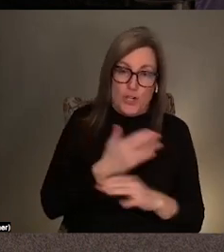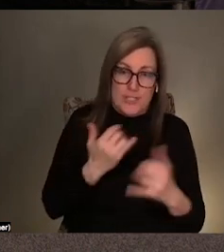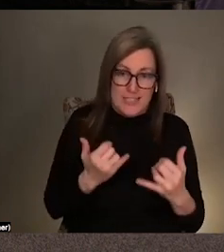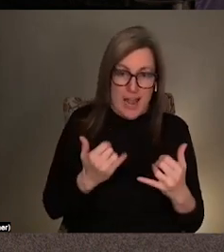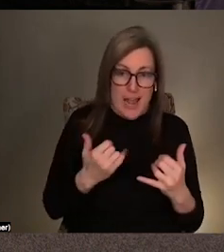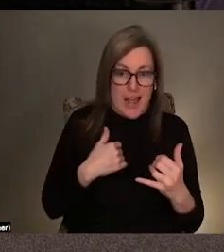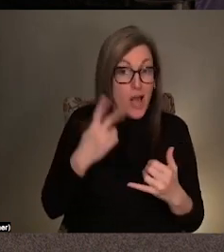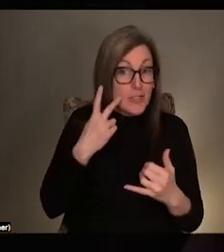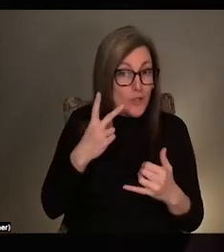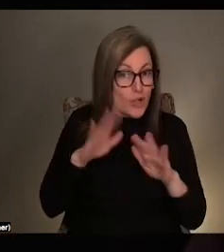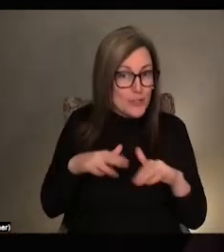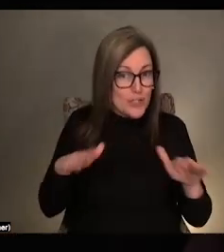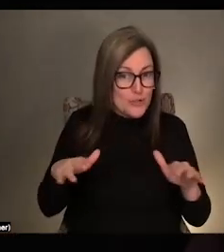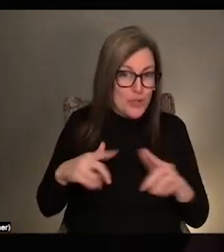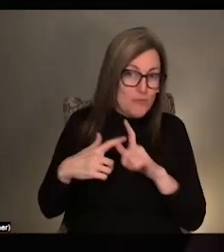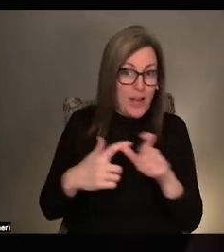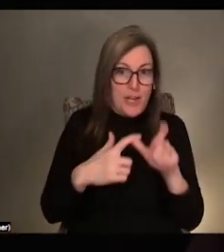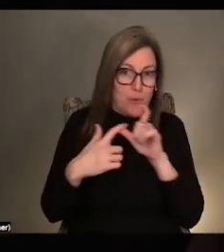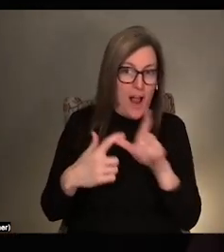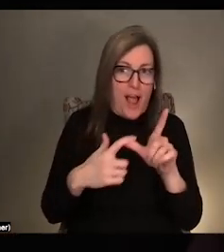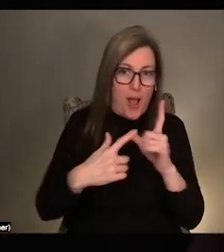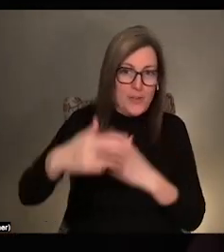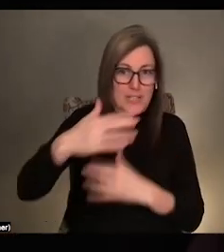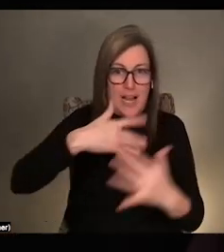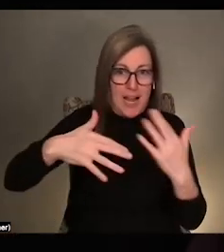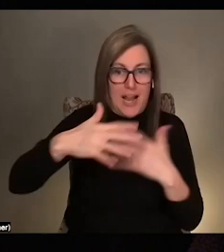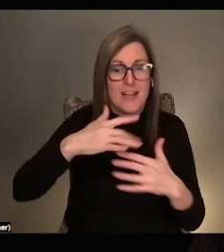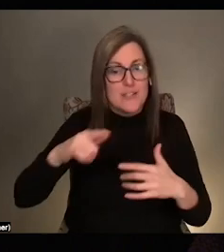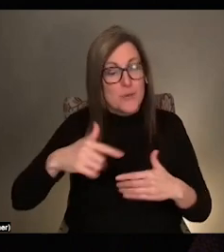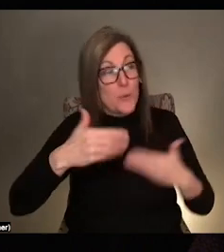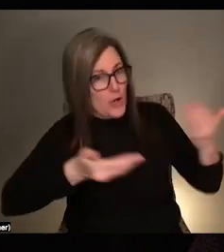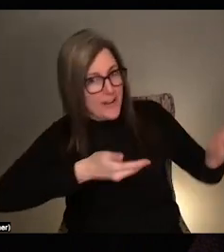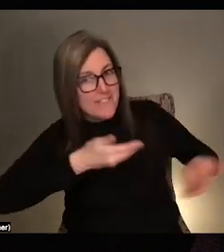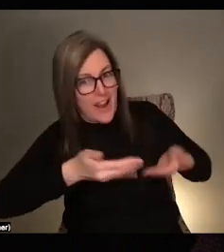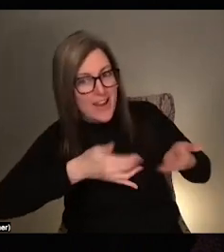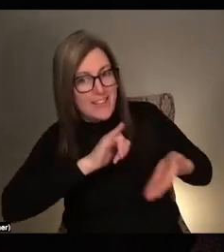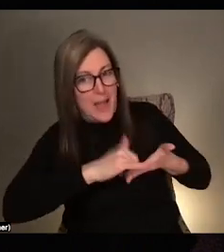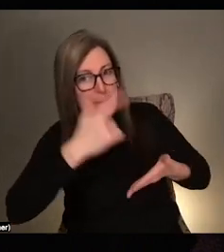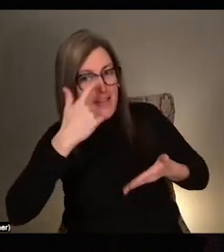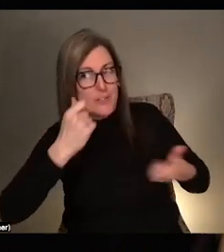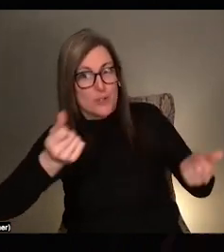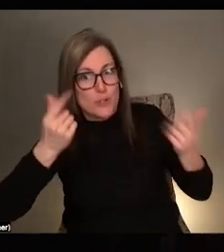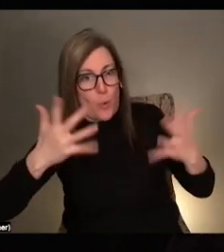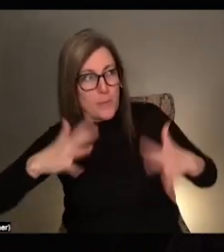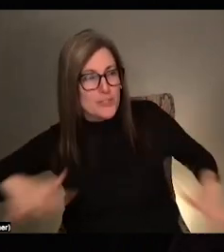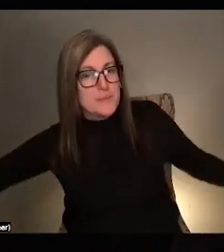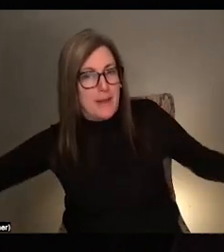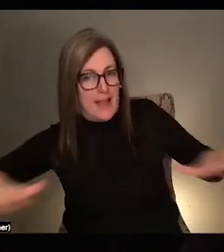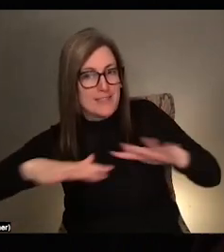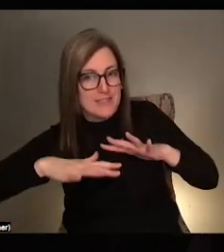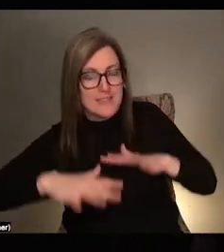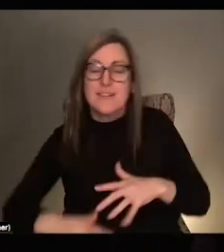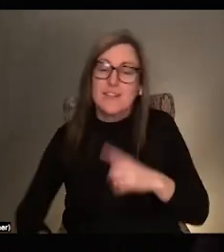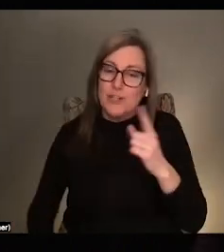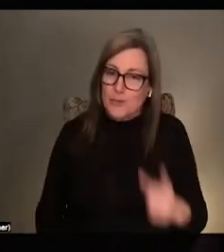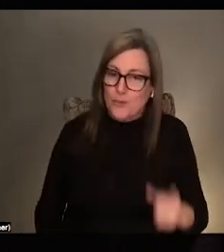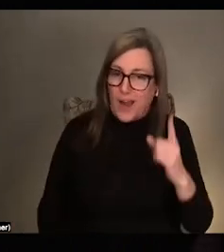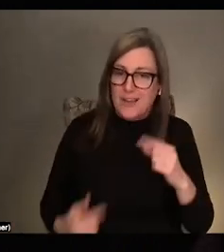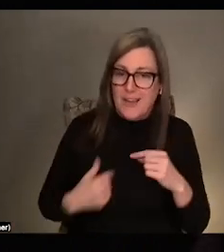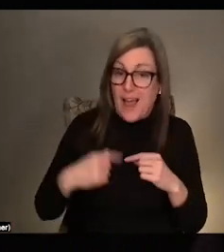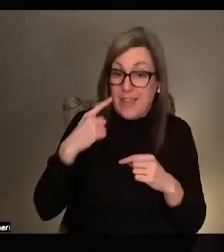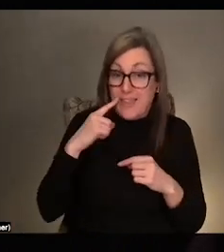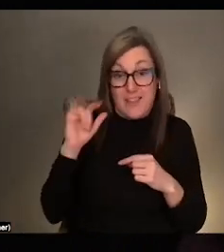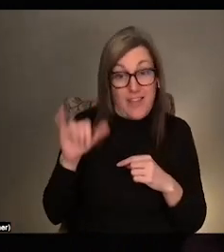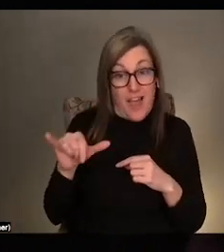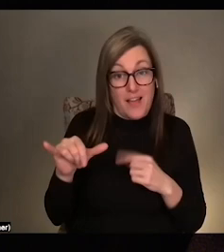around. So I think it's, you're inviting that there's so much room. Yeah. Yeah, absolutely. I think it is an invitation. I